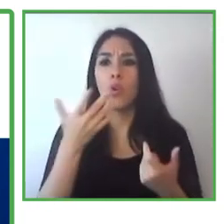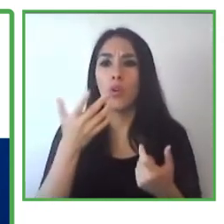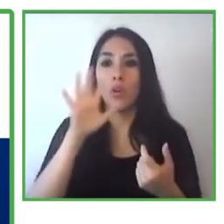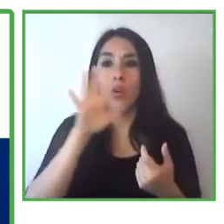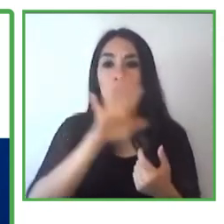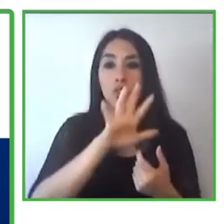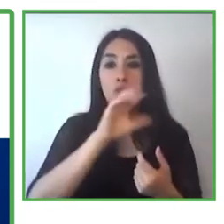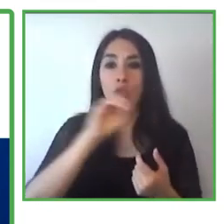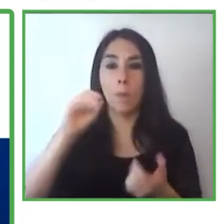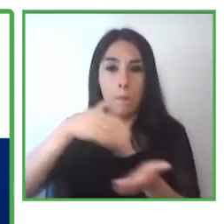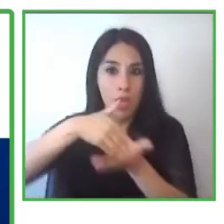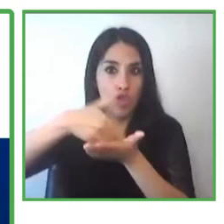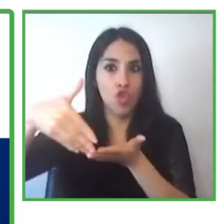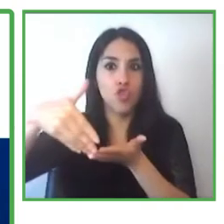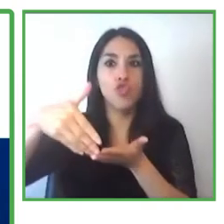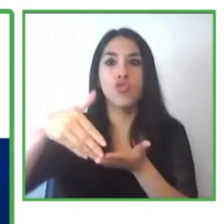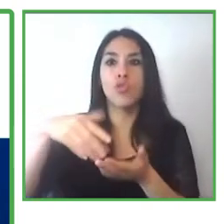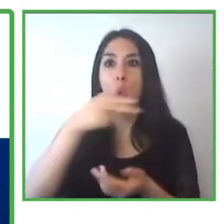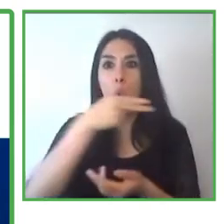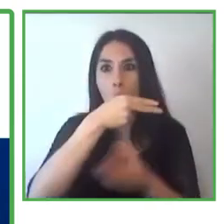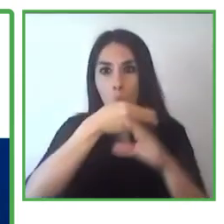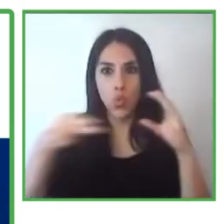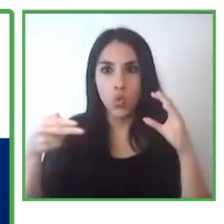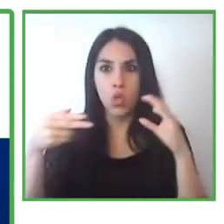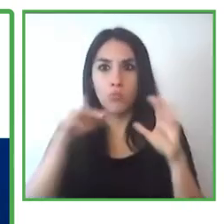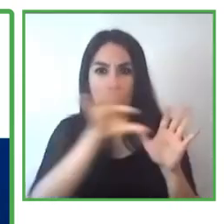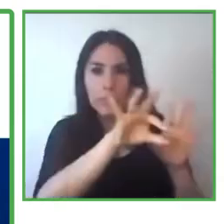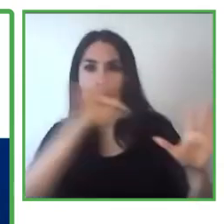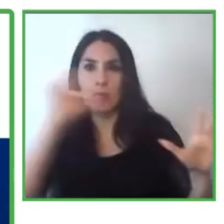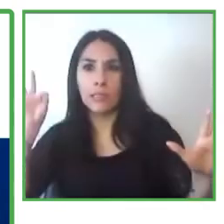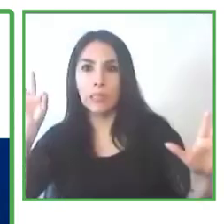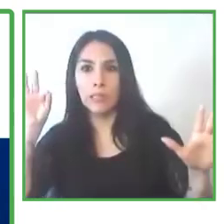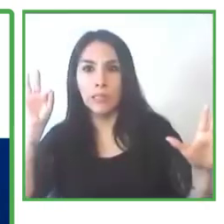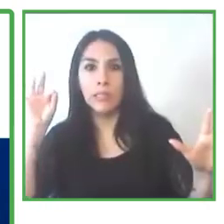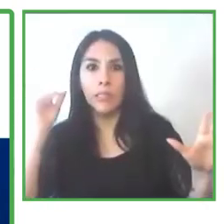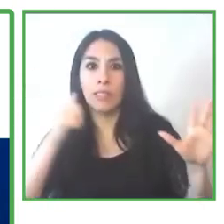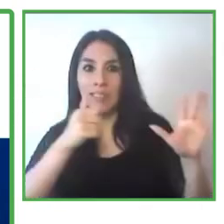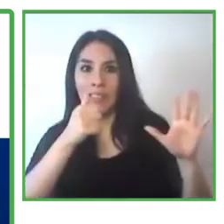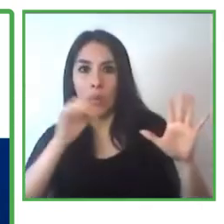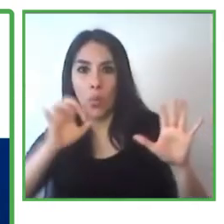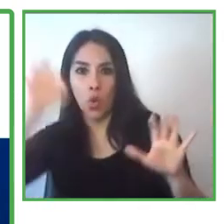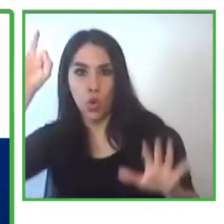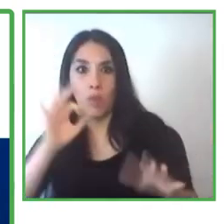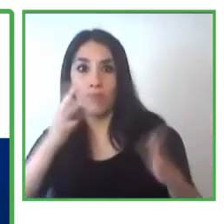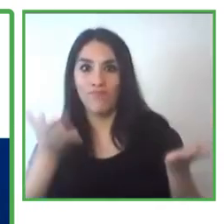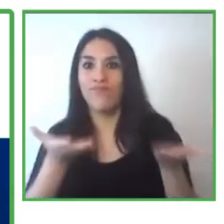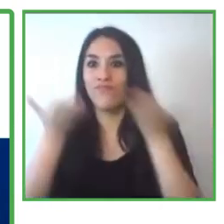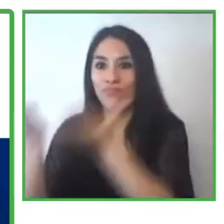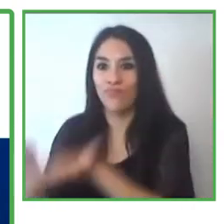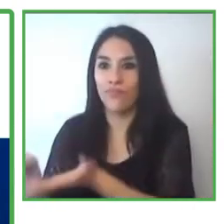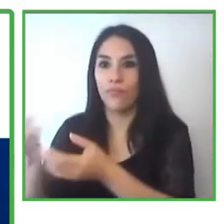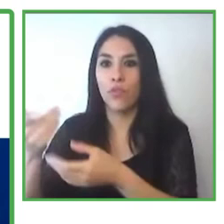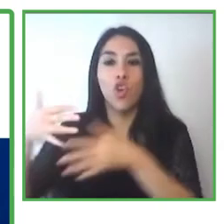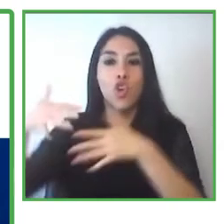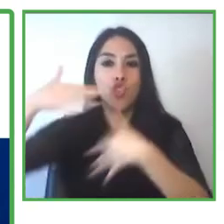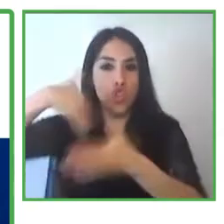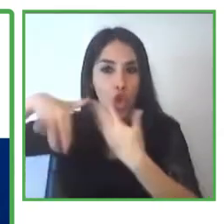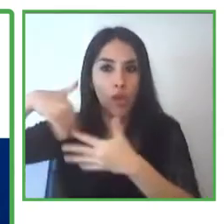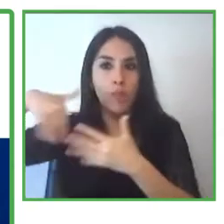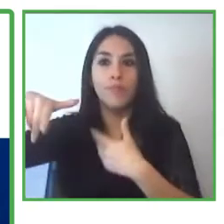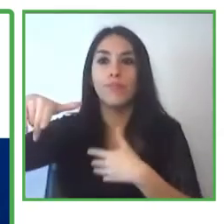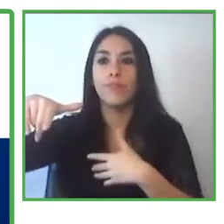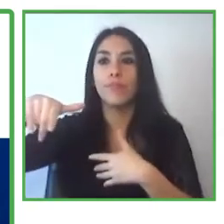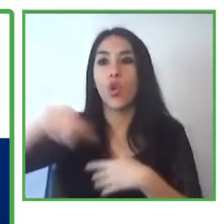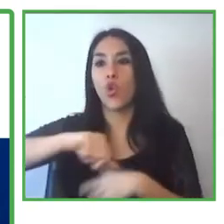5 million euros, and the rest is for social programs, amongst which we